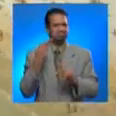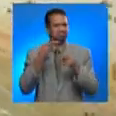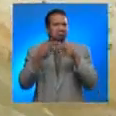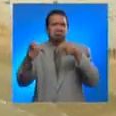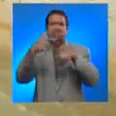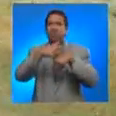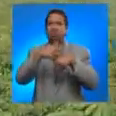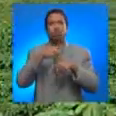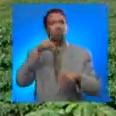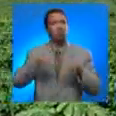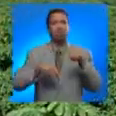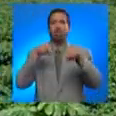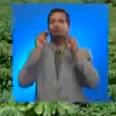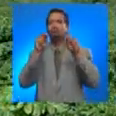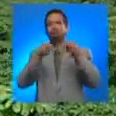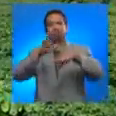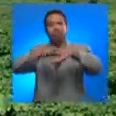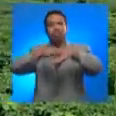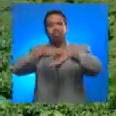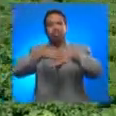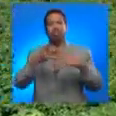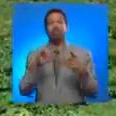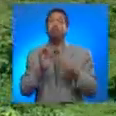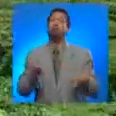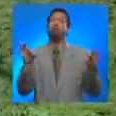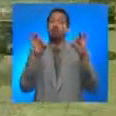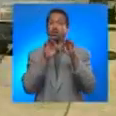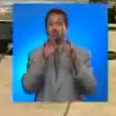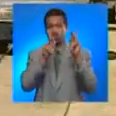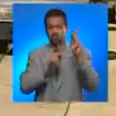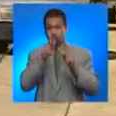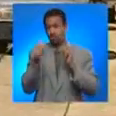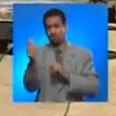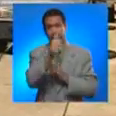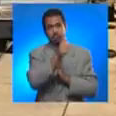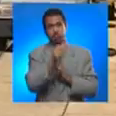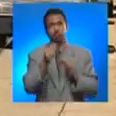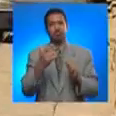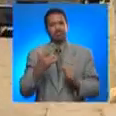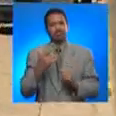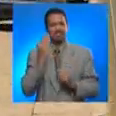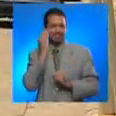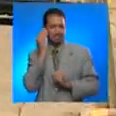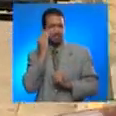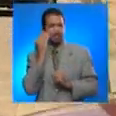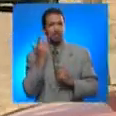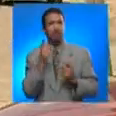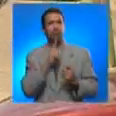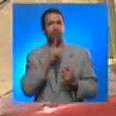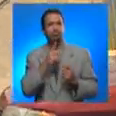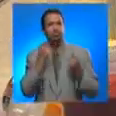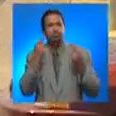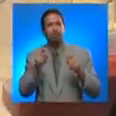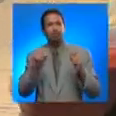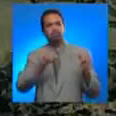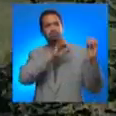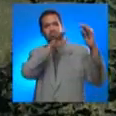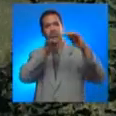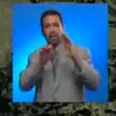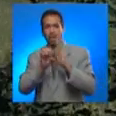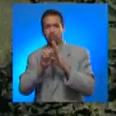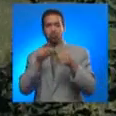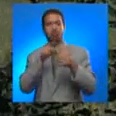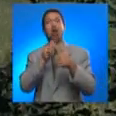That's why it is important that the population knows how to identify the impending signs of a tsunami, such as an